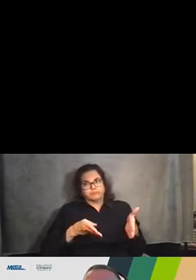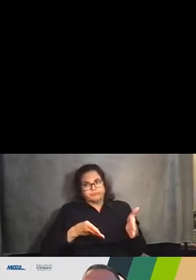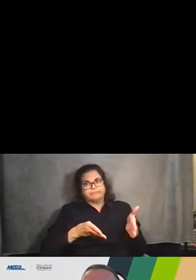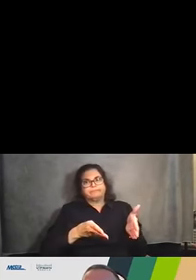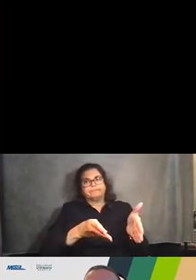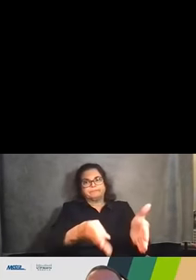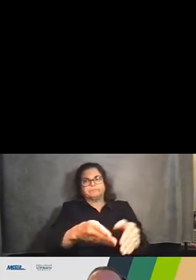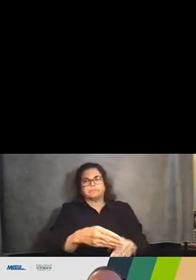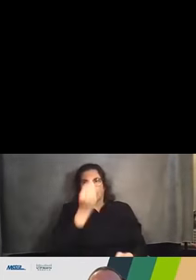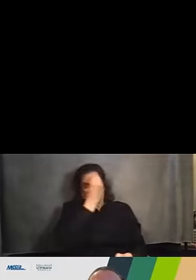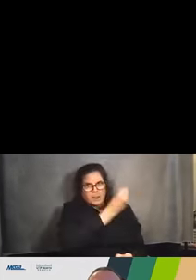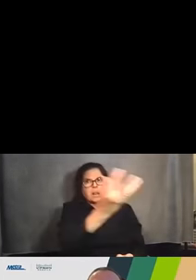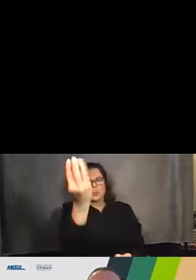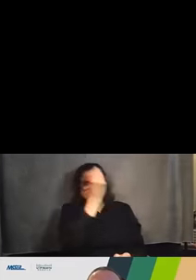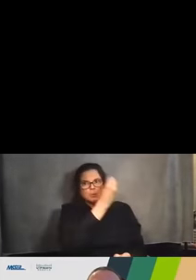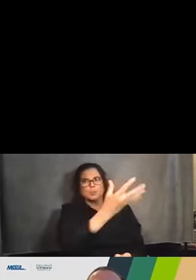in the next slide now.